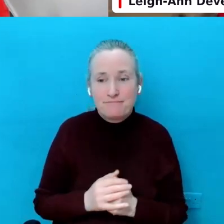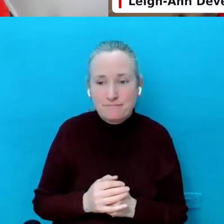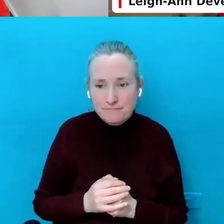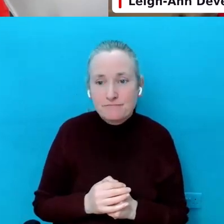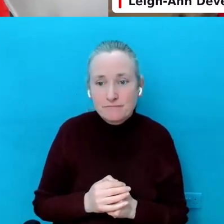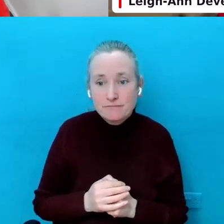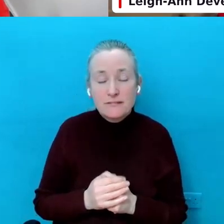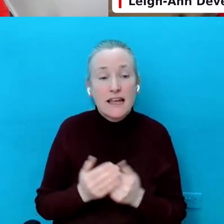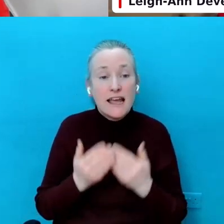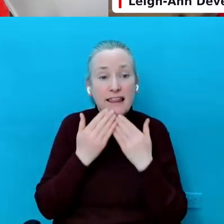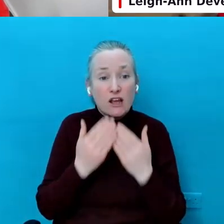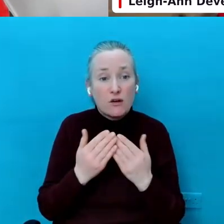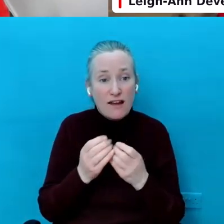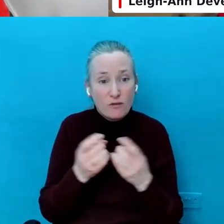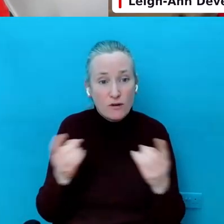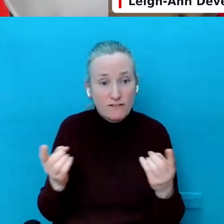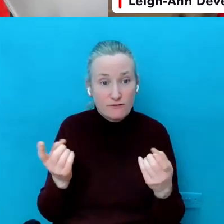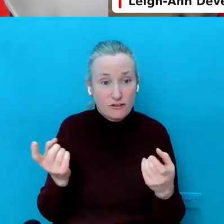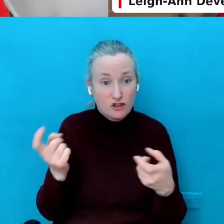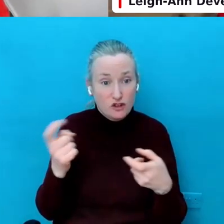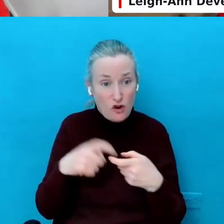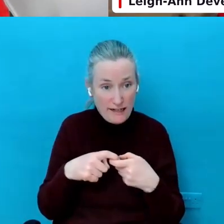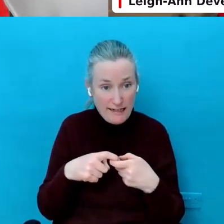And thank you, everyone, for joining.